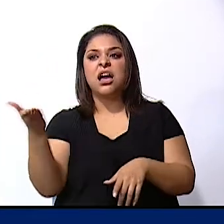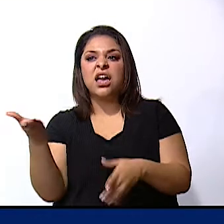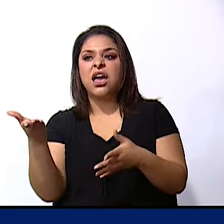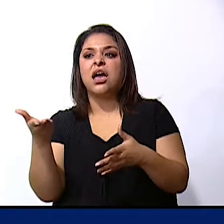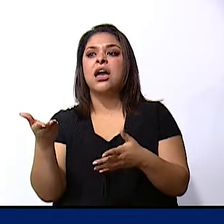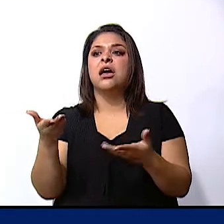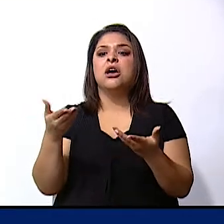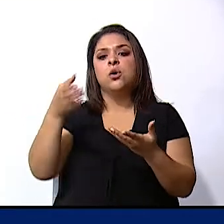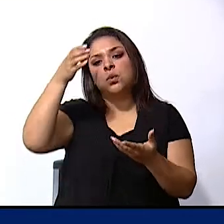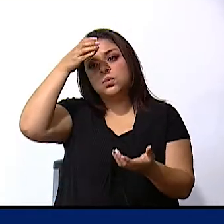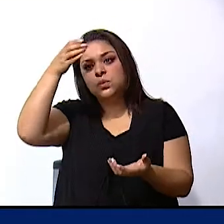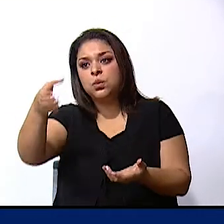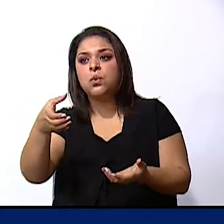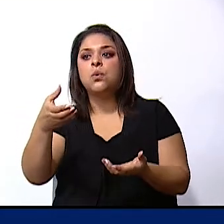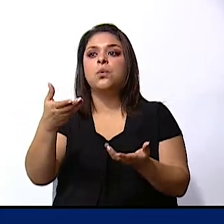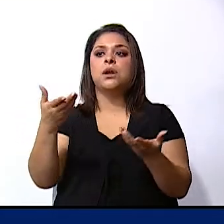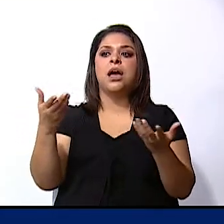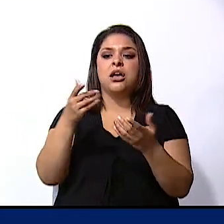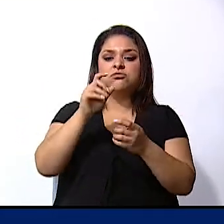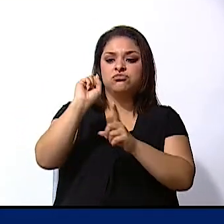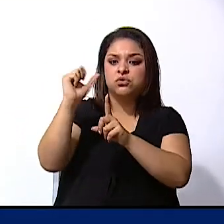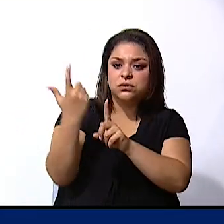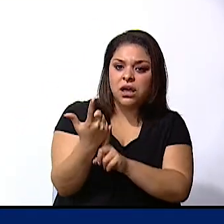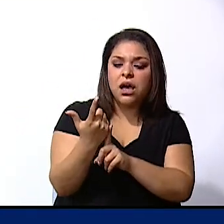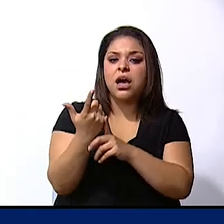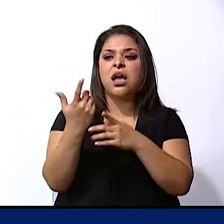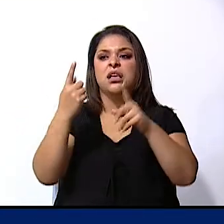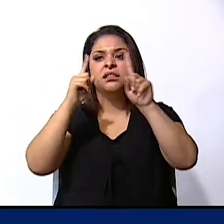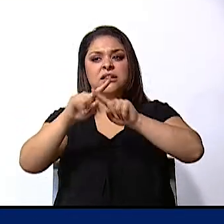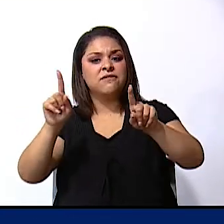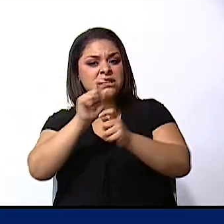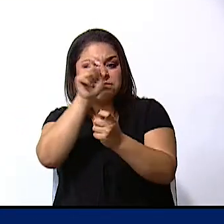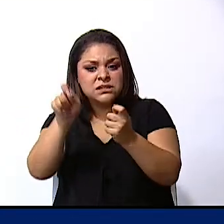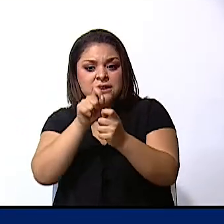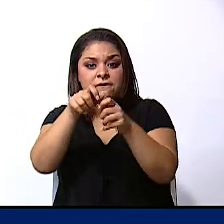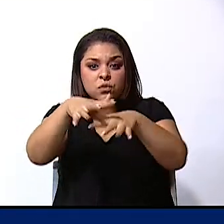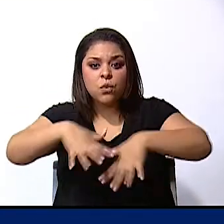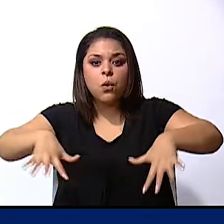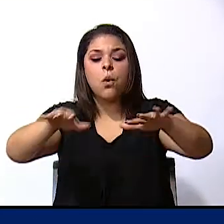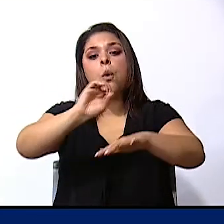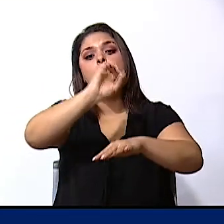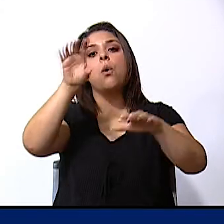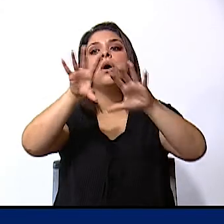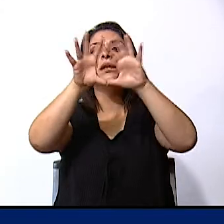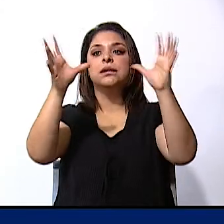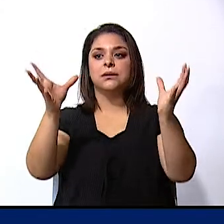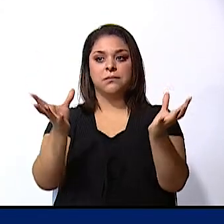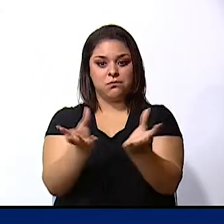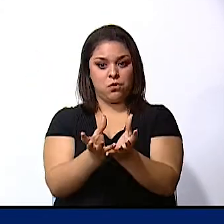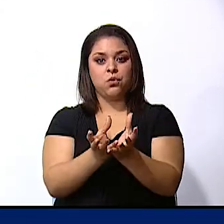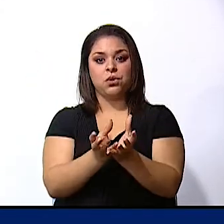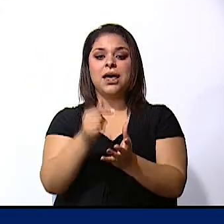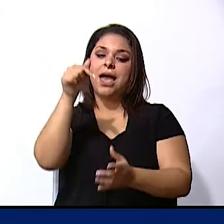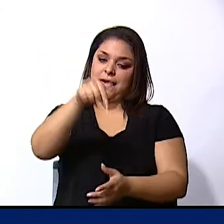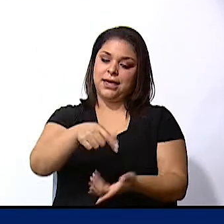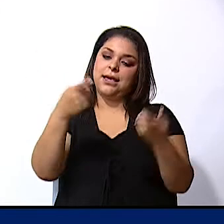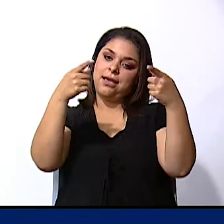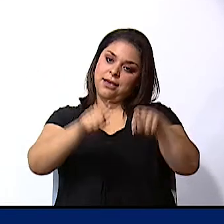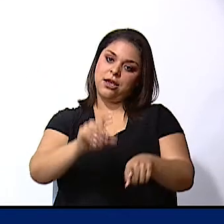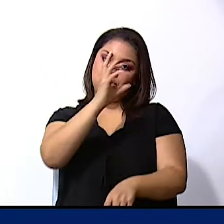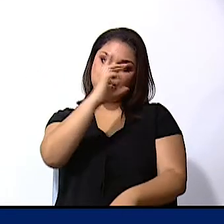or cultures in a specific region or in the world in this case in costa rica